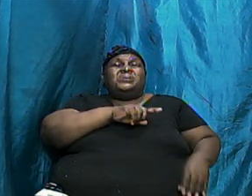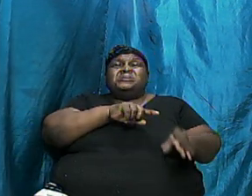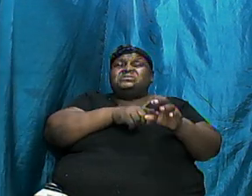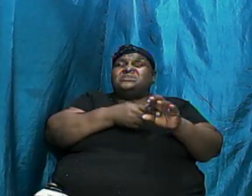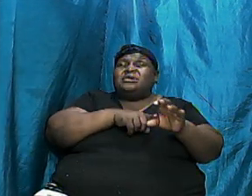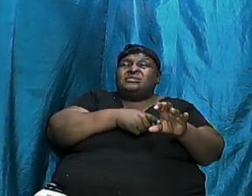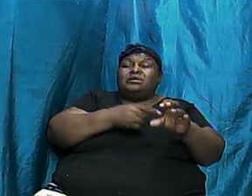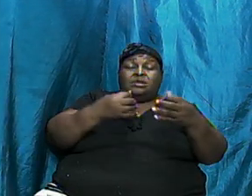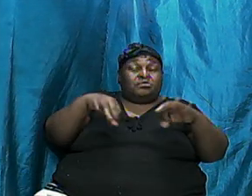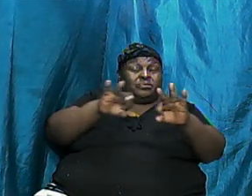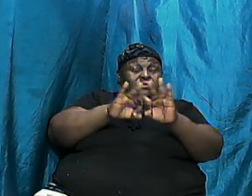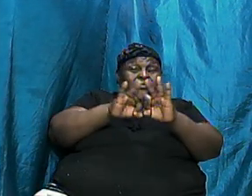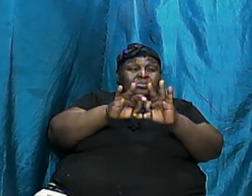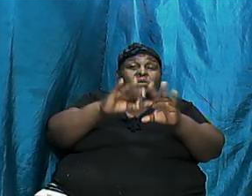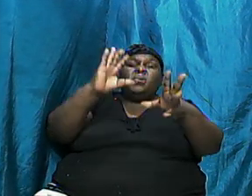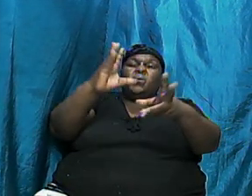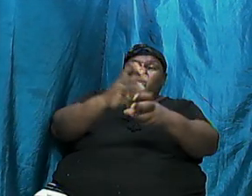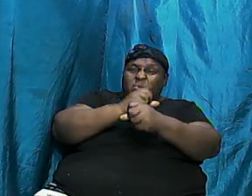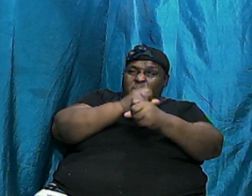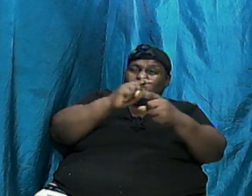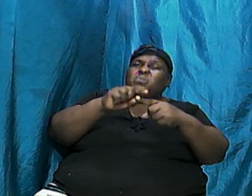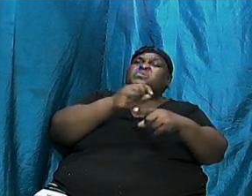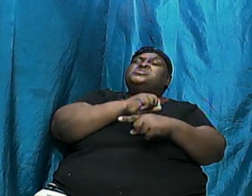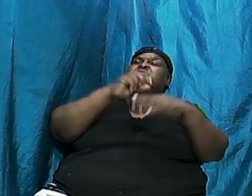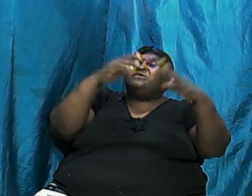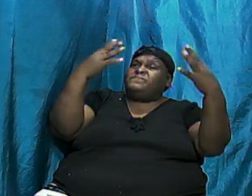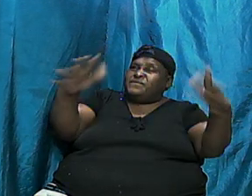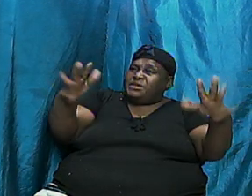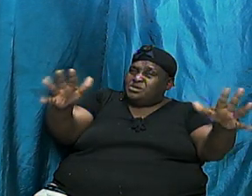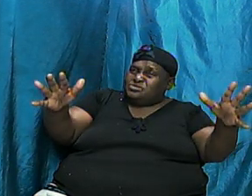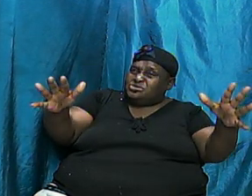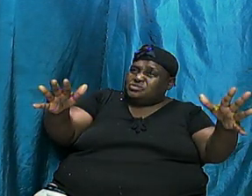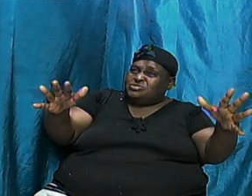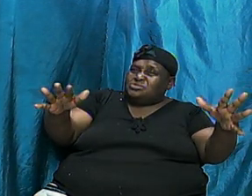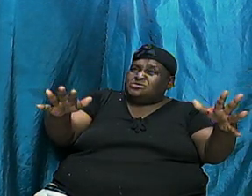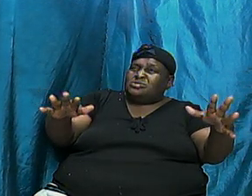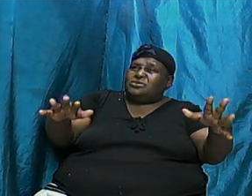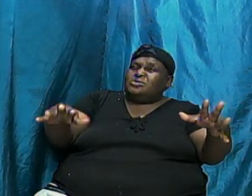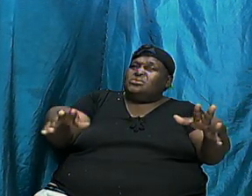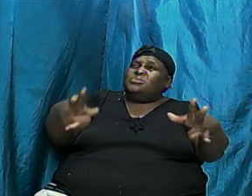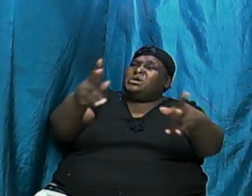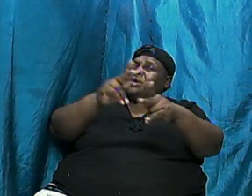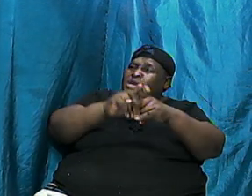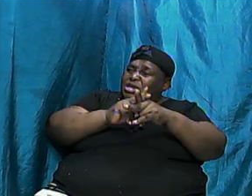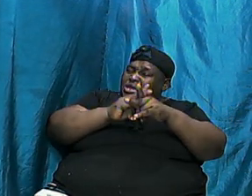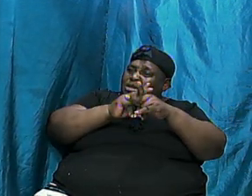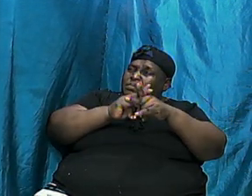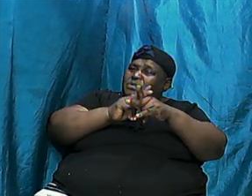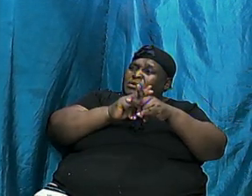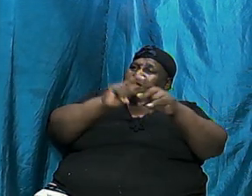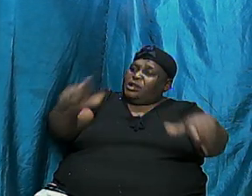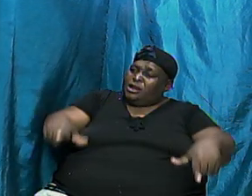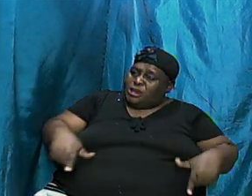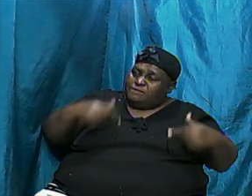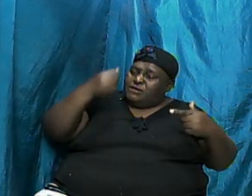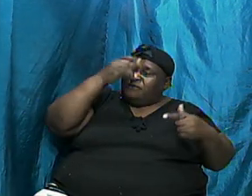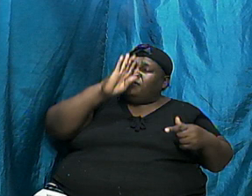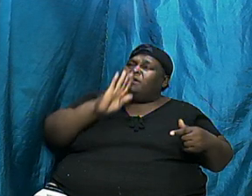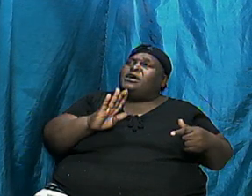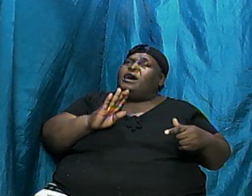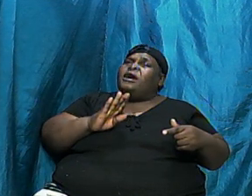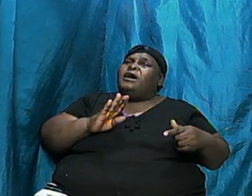hold out to the end. What is important is that we maintain our walk with God. And we are